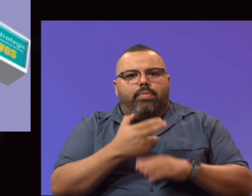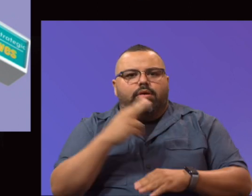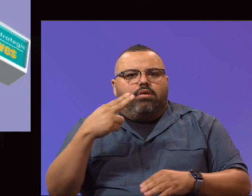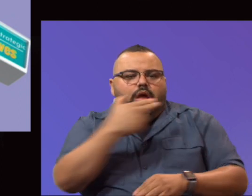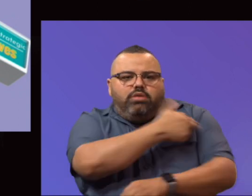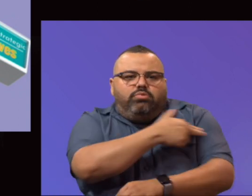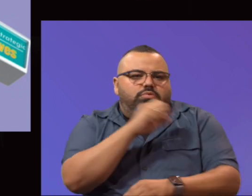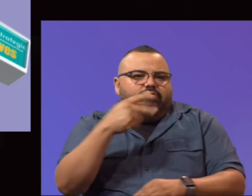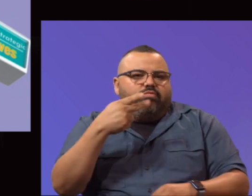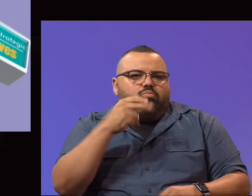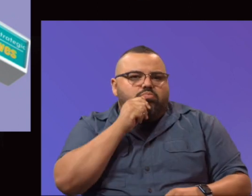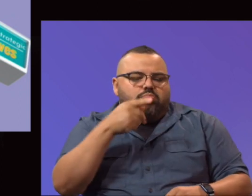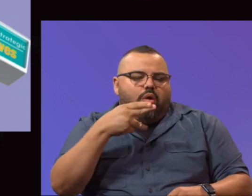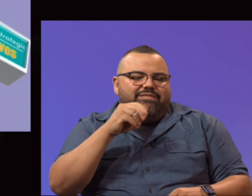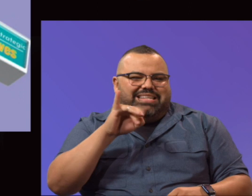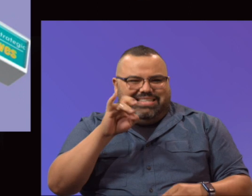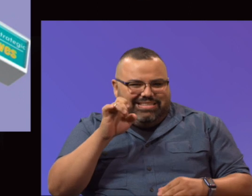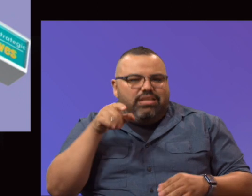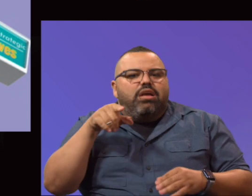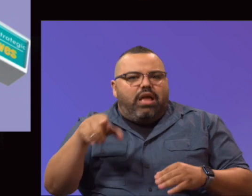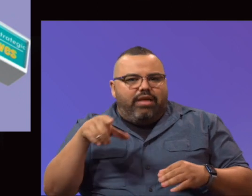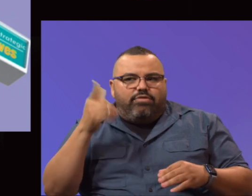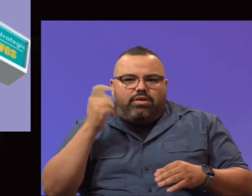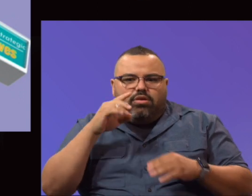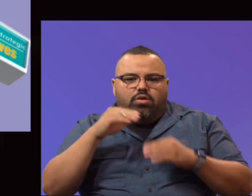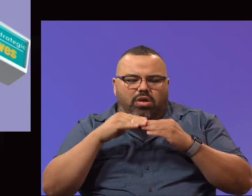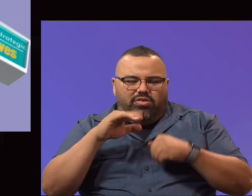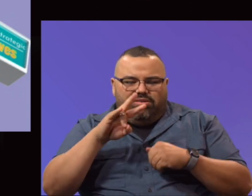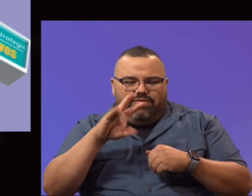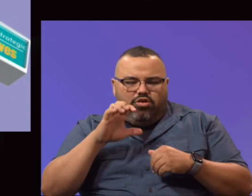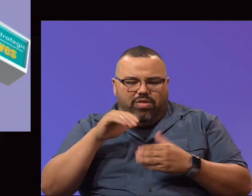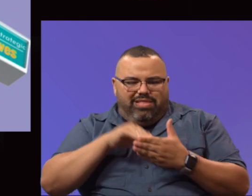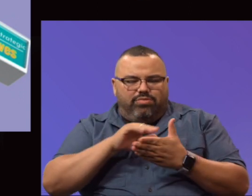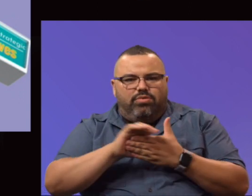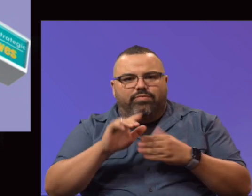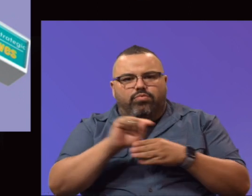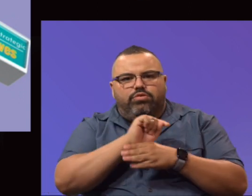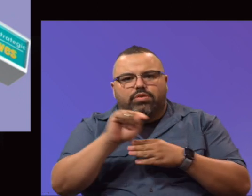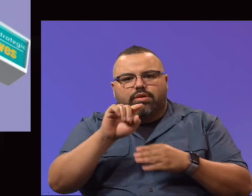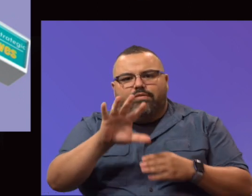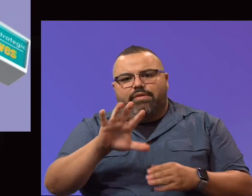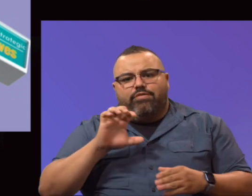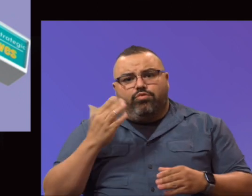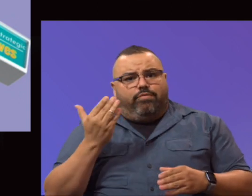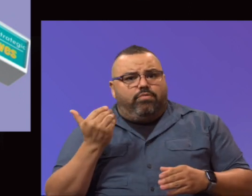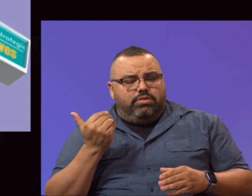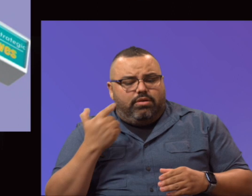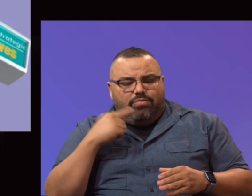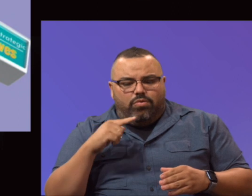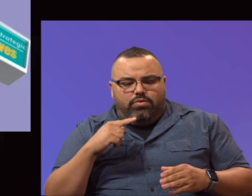Providence, we received grants for just under $700,000. We've trained 514 for